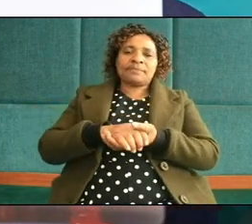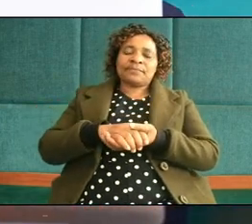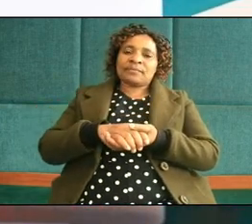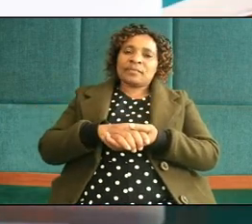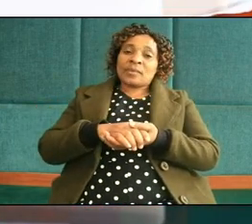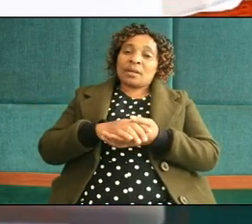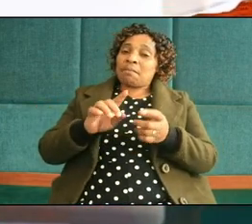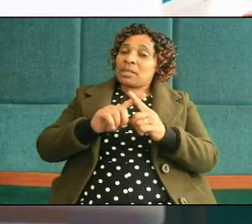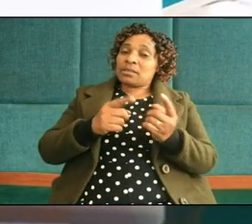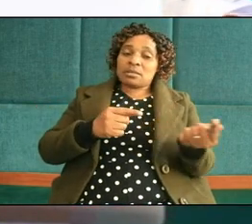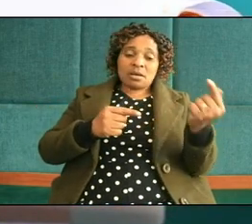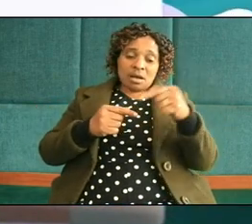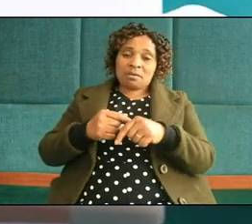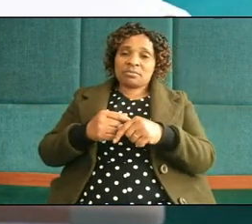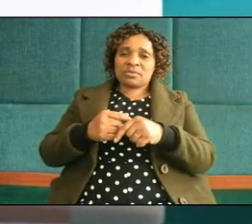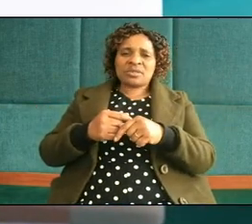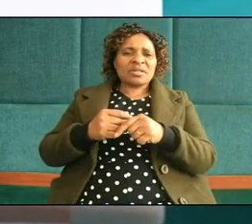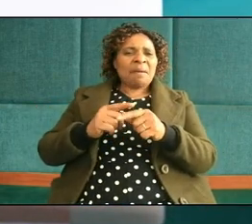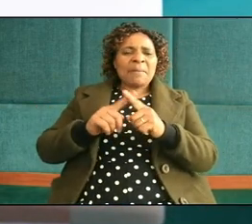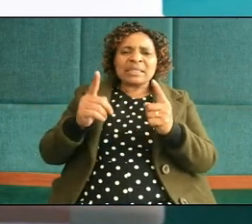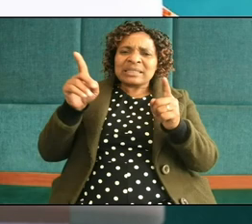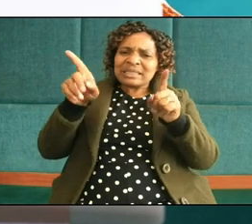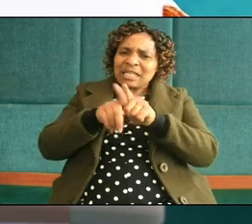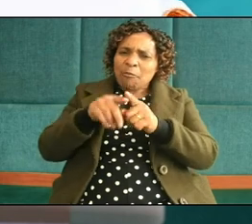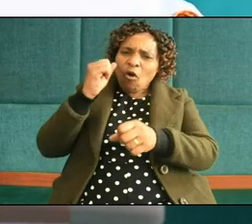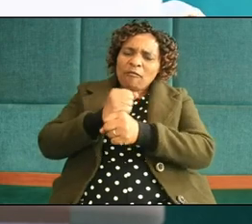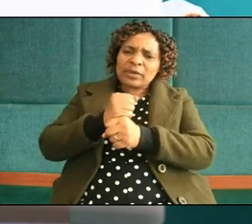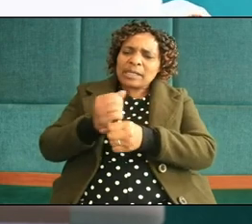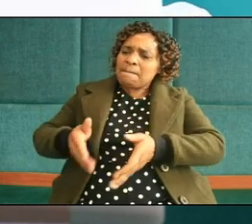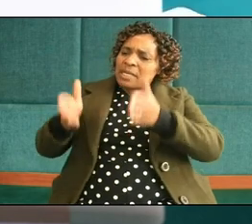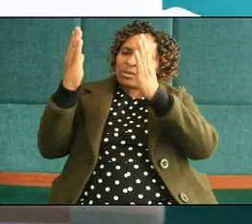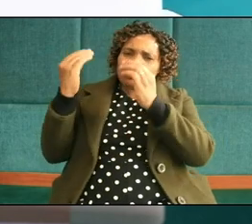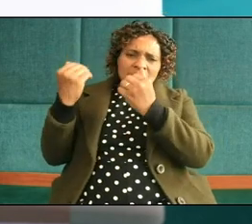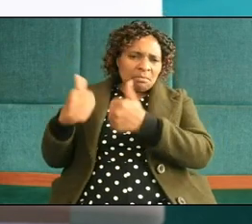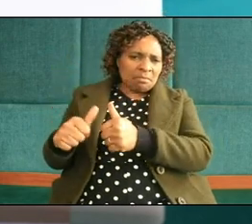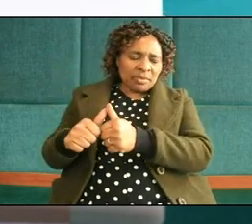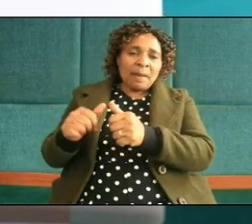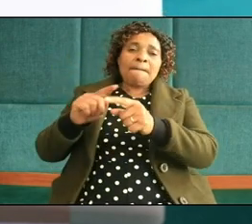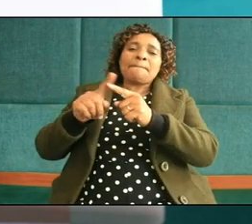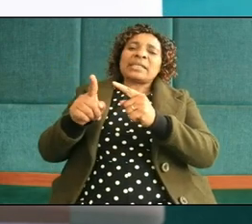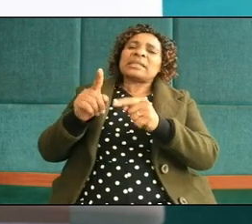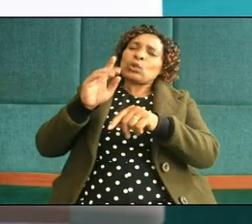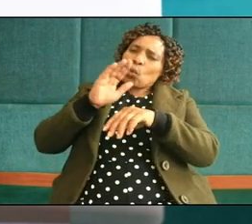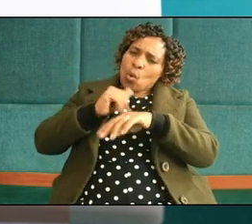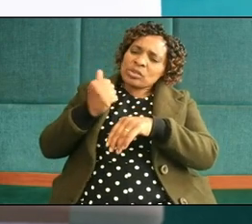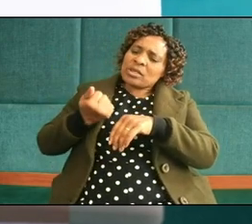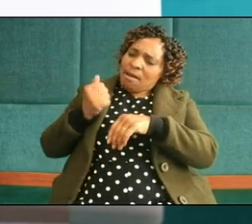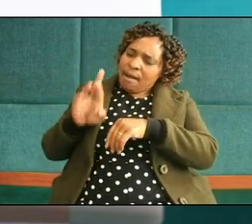and she comes not in the same office not in the same building but he calls her